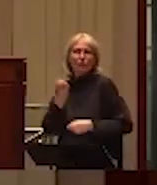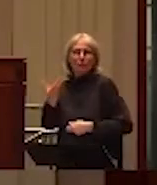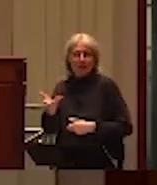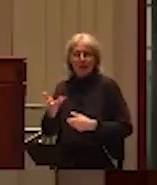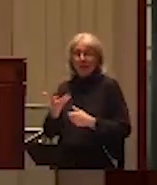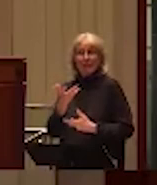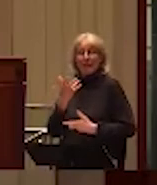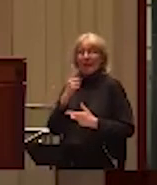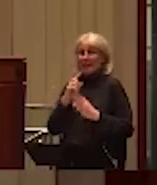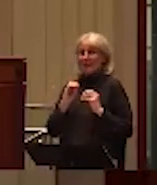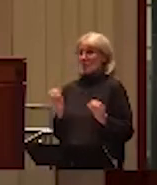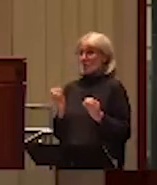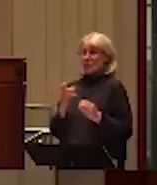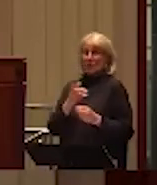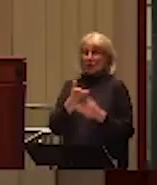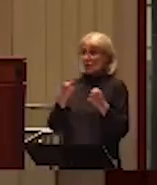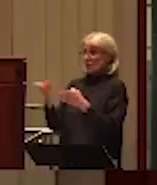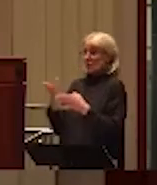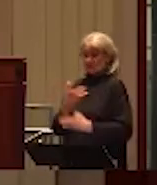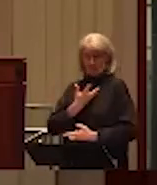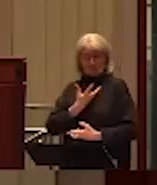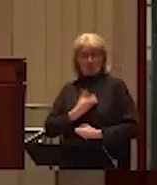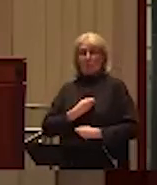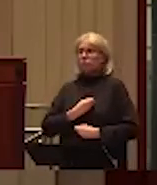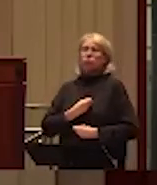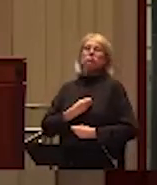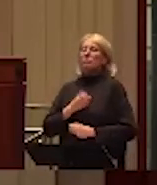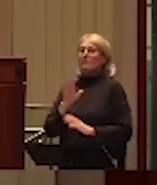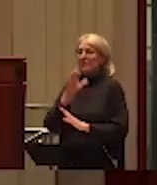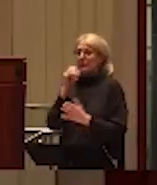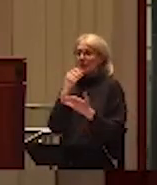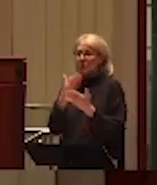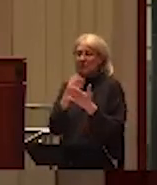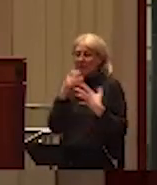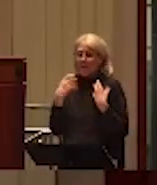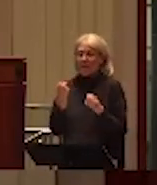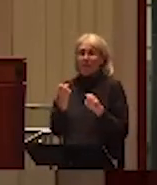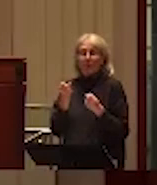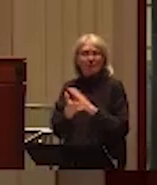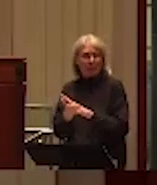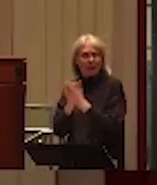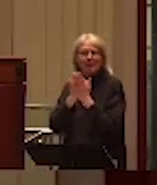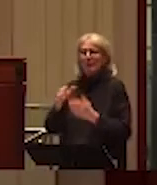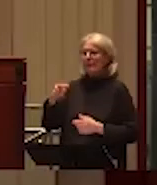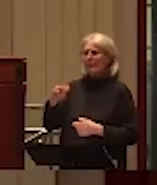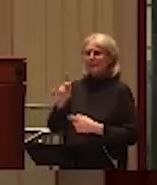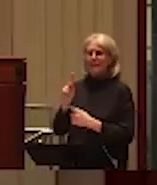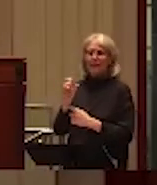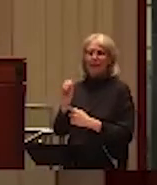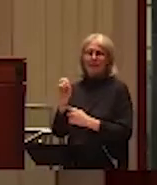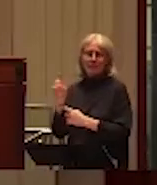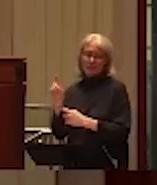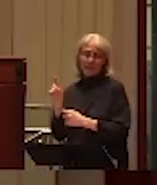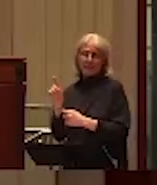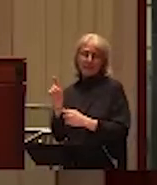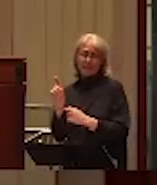doesn't help. It doesn't work. And the trauma, the PTSD just stays with us unless we can do something